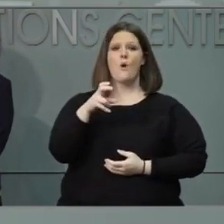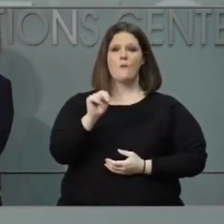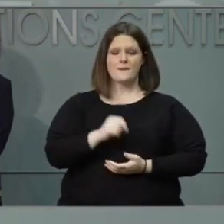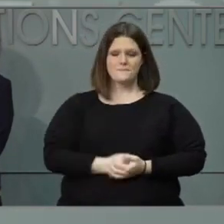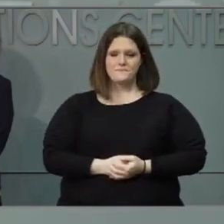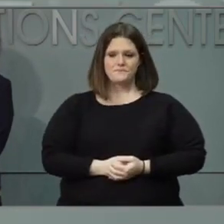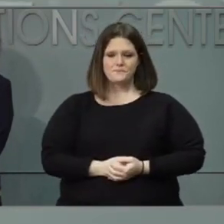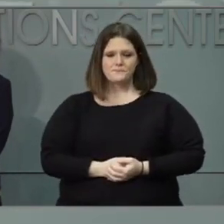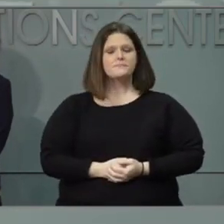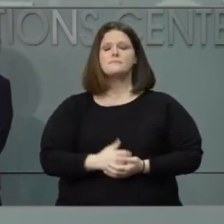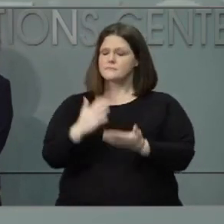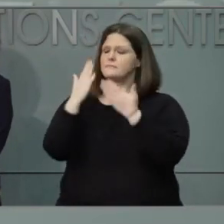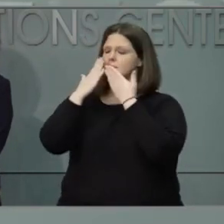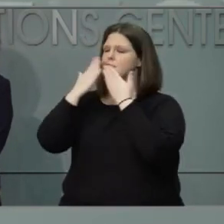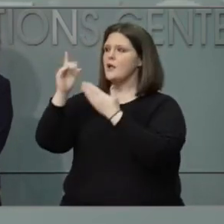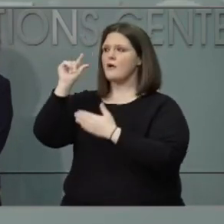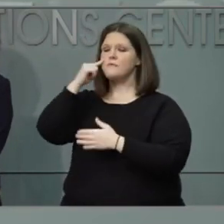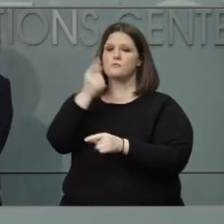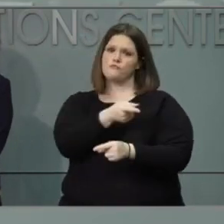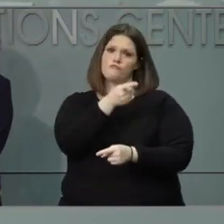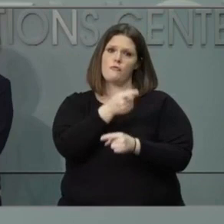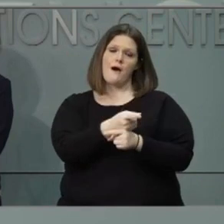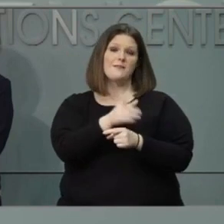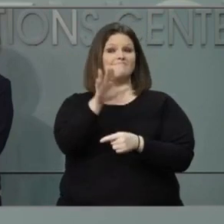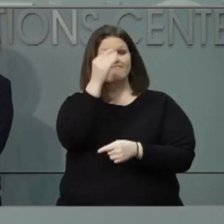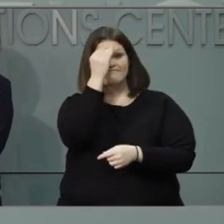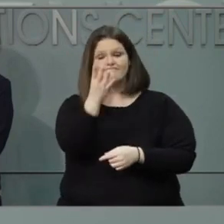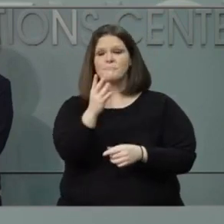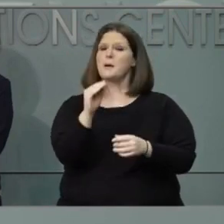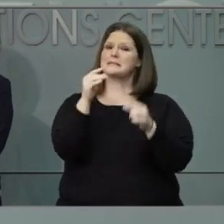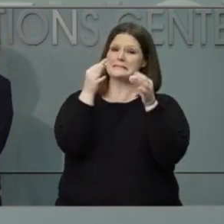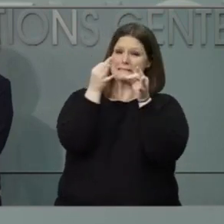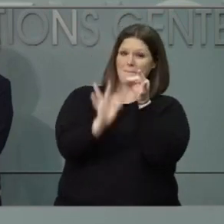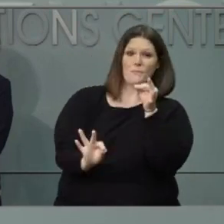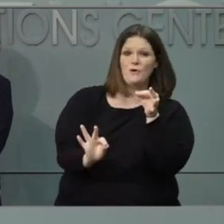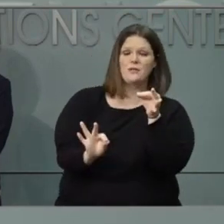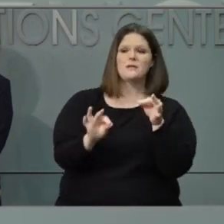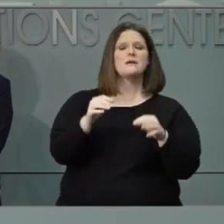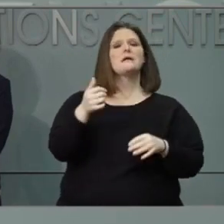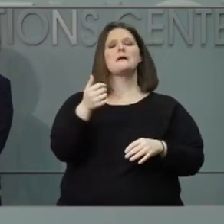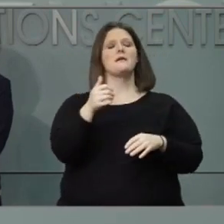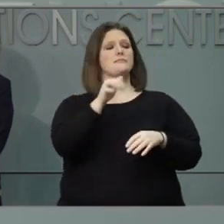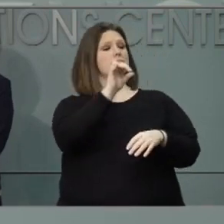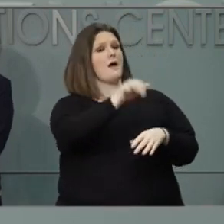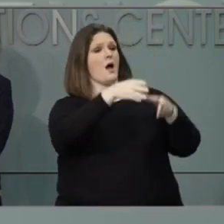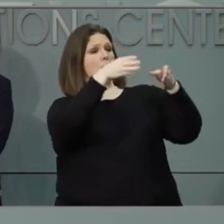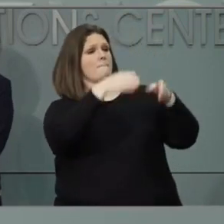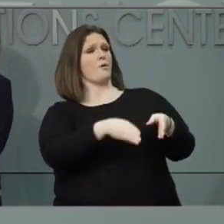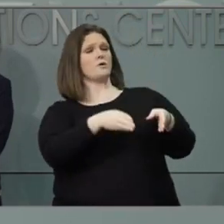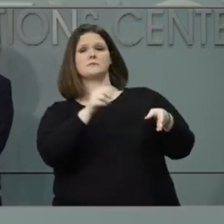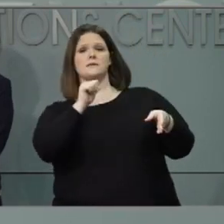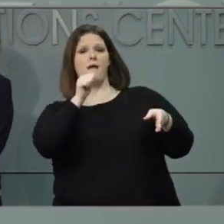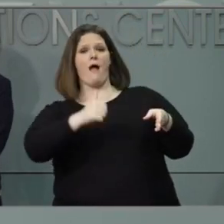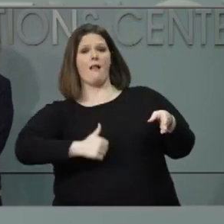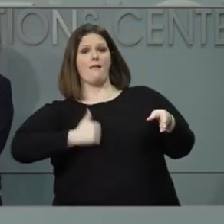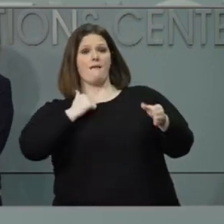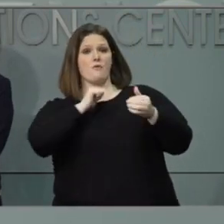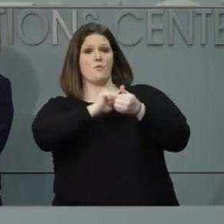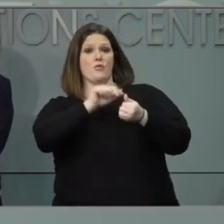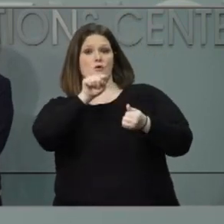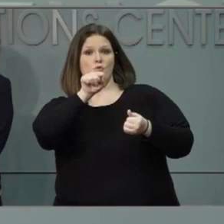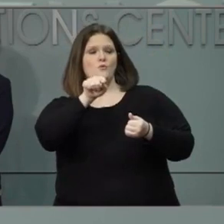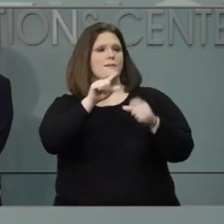Thank you, Governor. Yes, very simply, you need to be wearing a mask when you're around anyone who is not from your household.